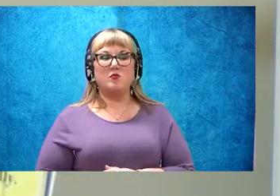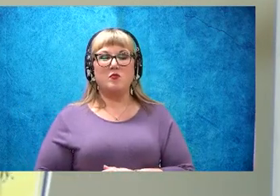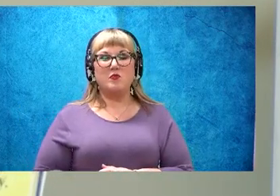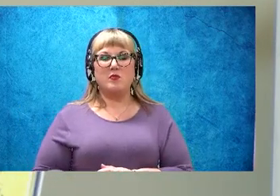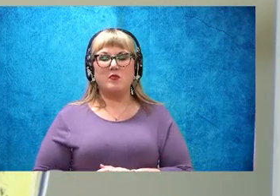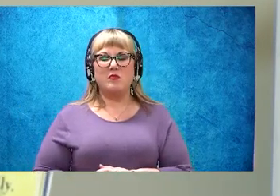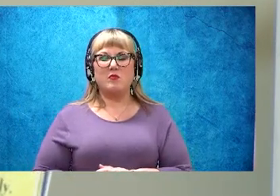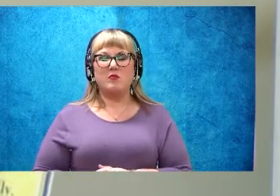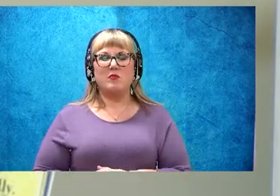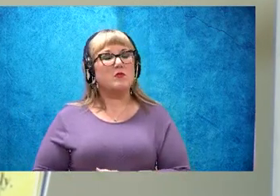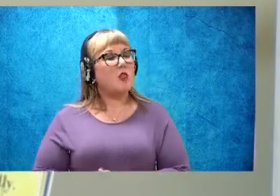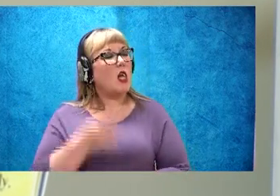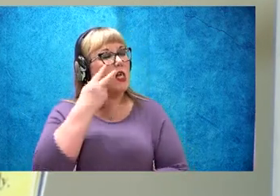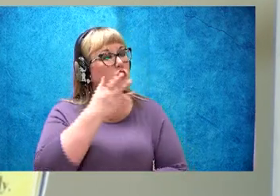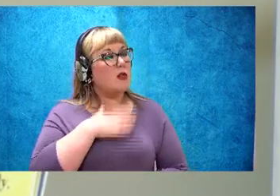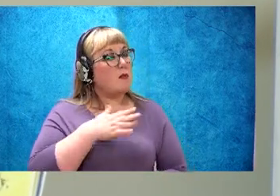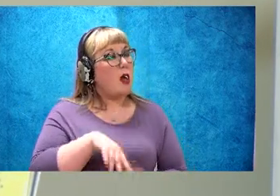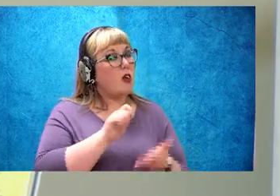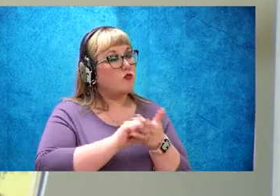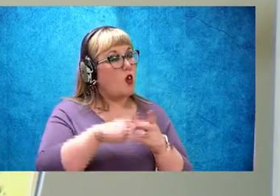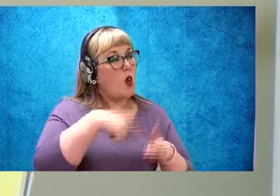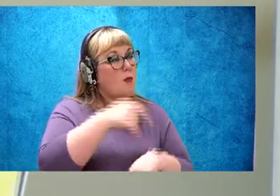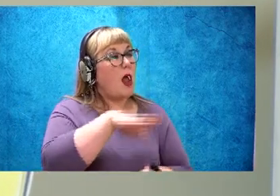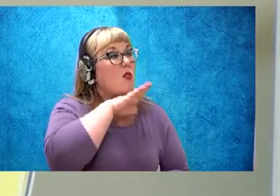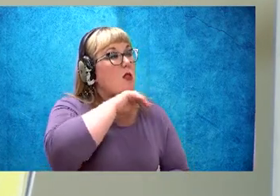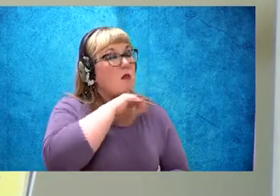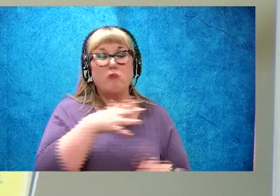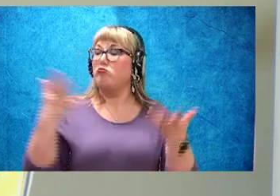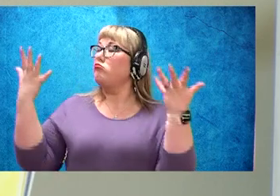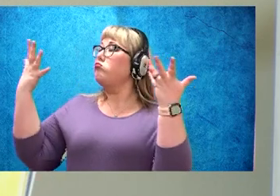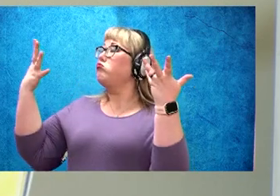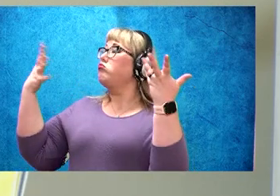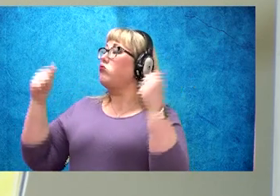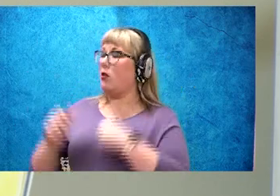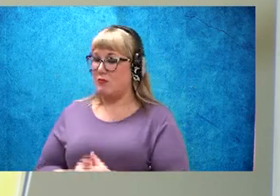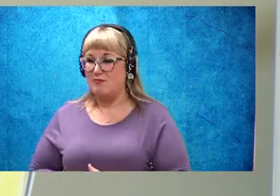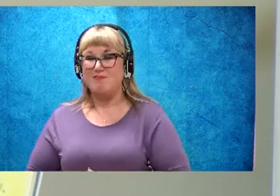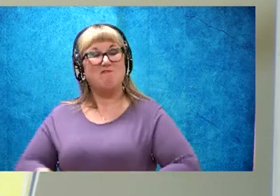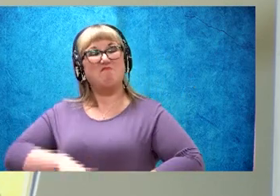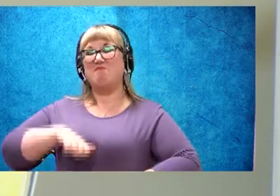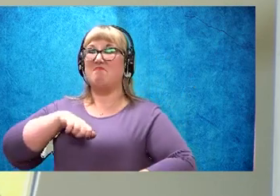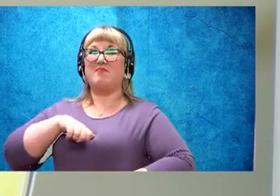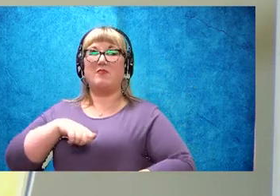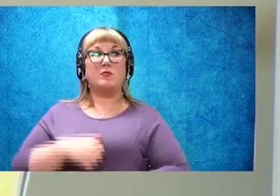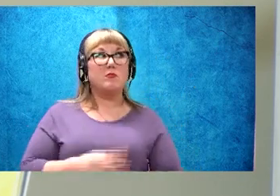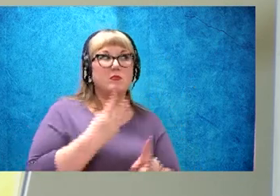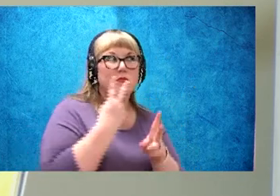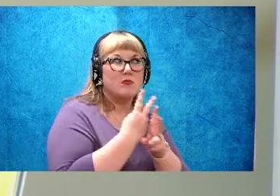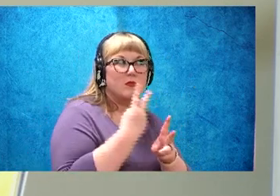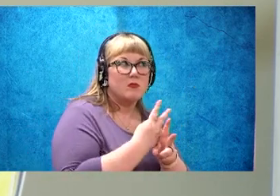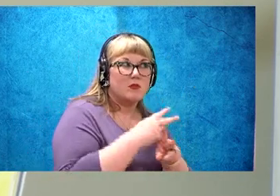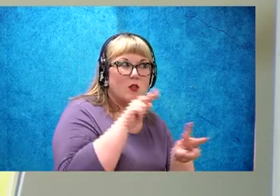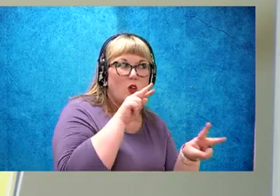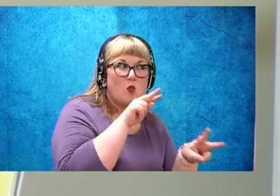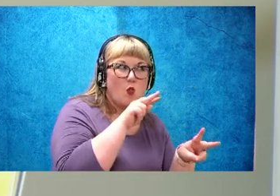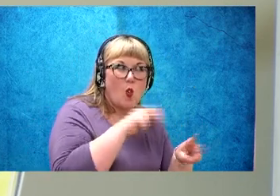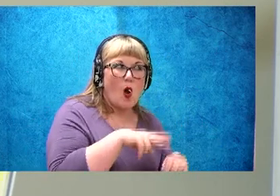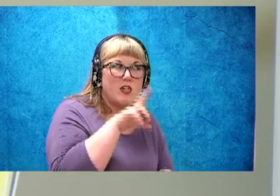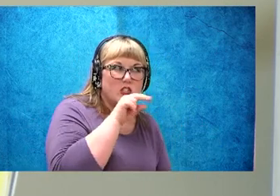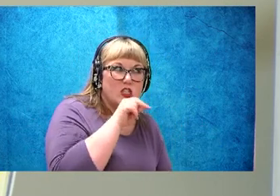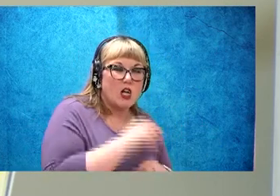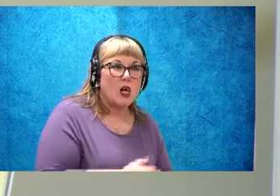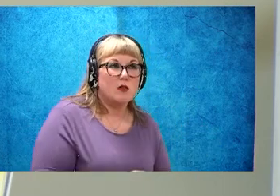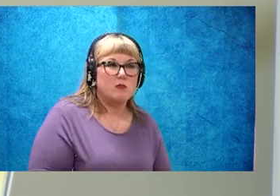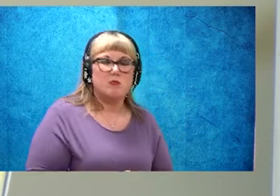Did you see my note about the pigs? All taken care of, said Bob proudly. Are you keeping a very close eye on Duck, he asked.